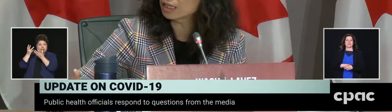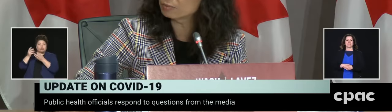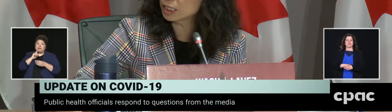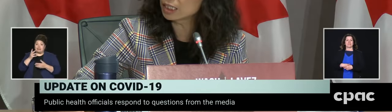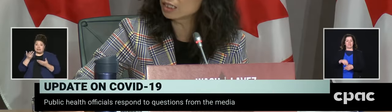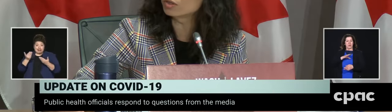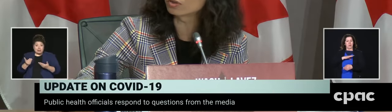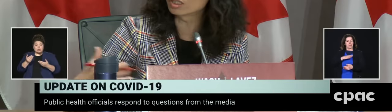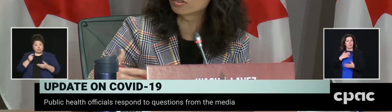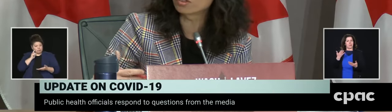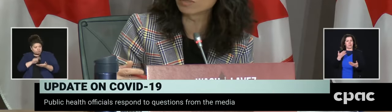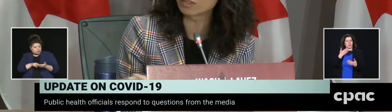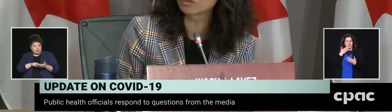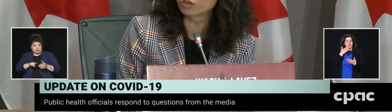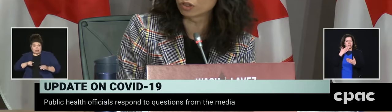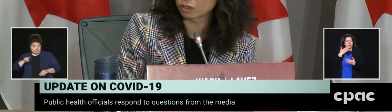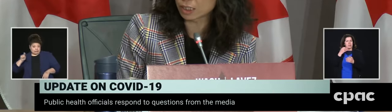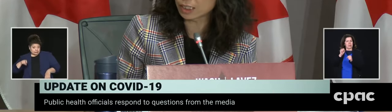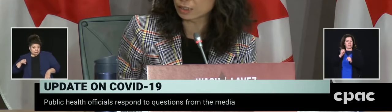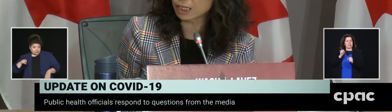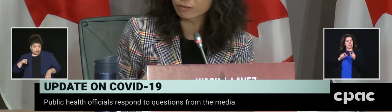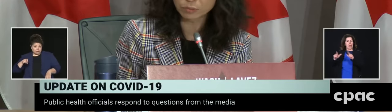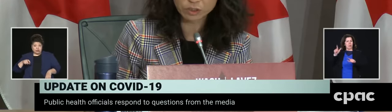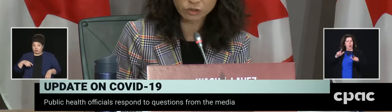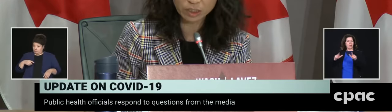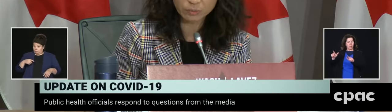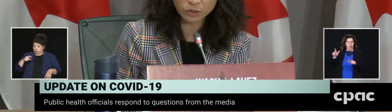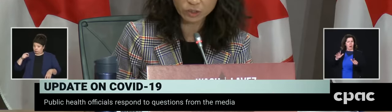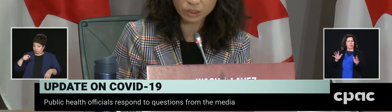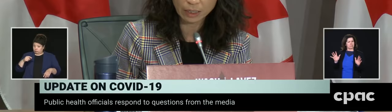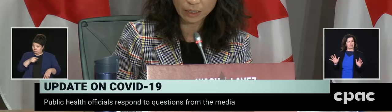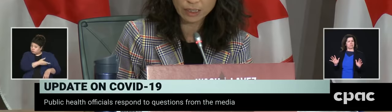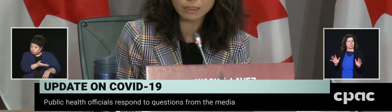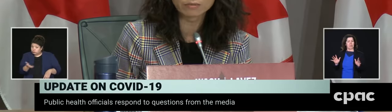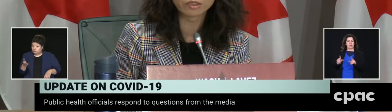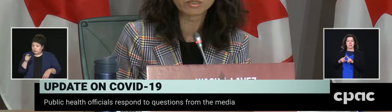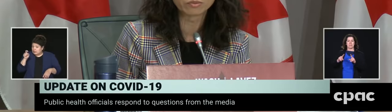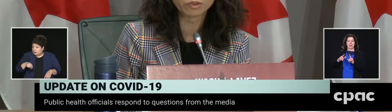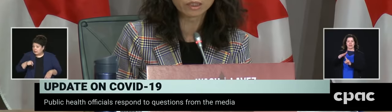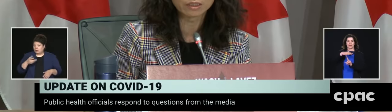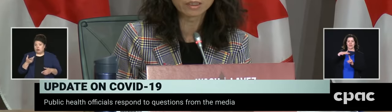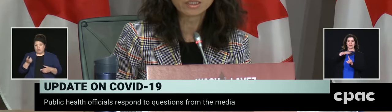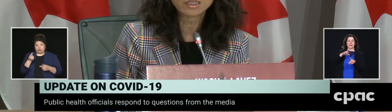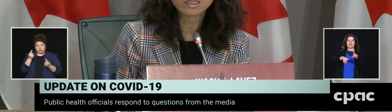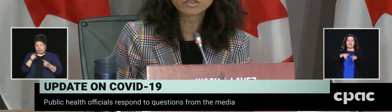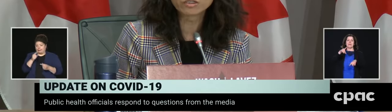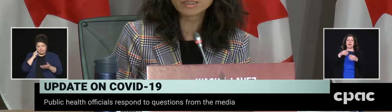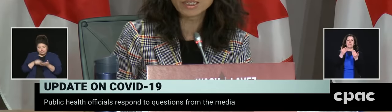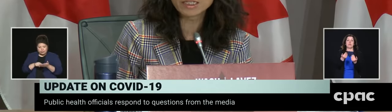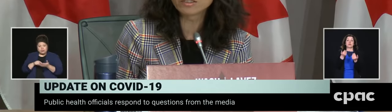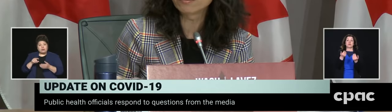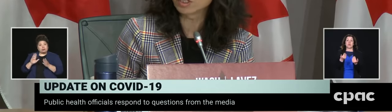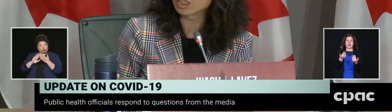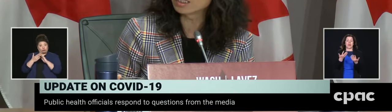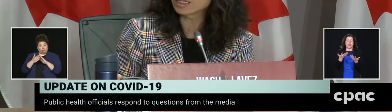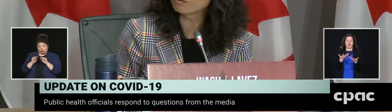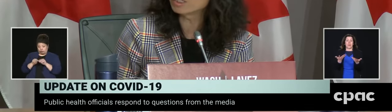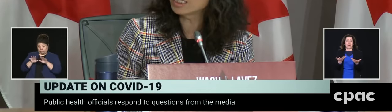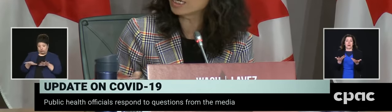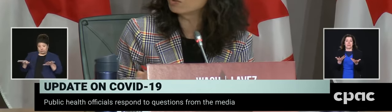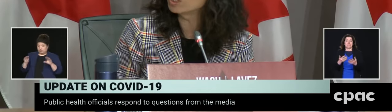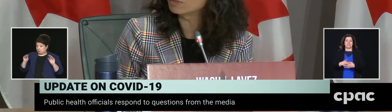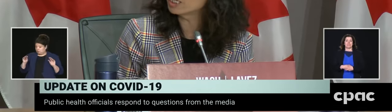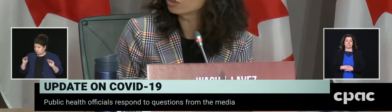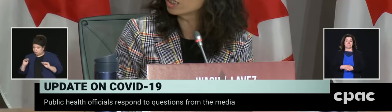to test that many in order to ensure that they don't have community transmission. I think that's the most important. Two is that, as you've heard,